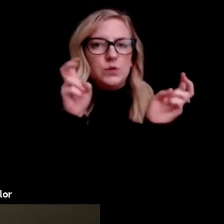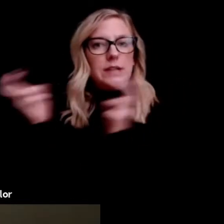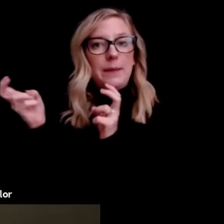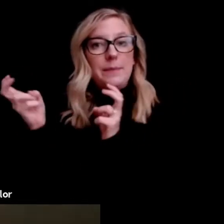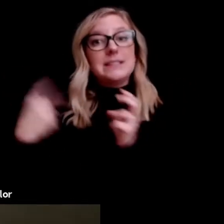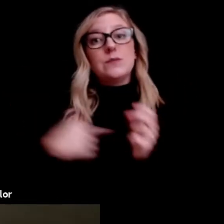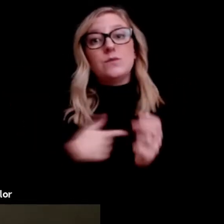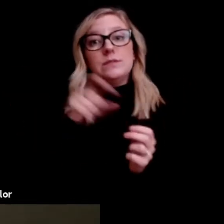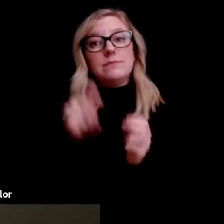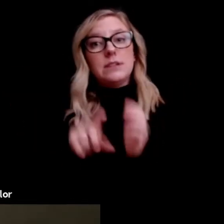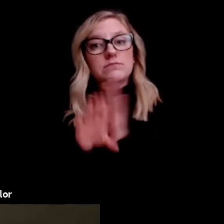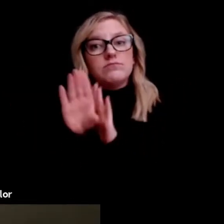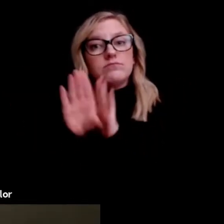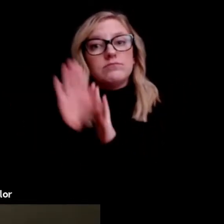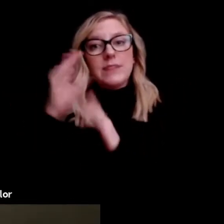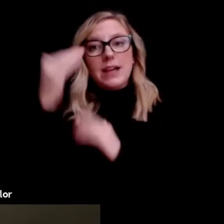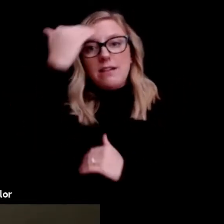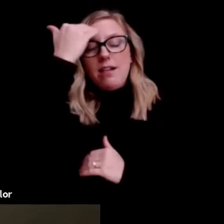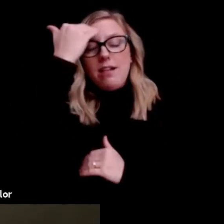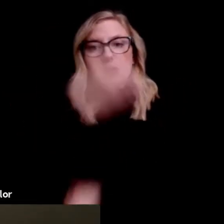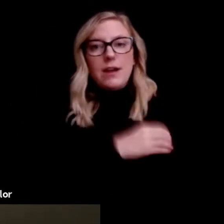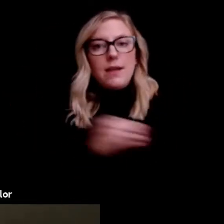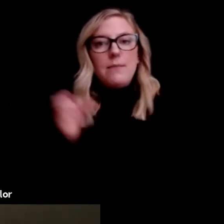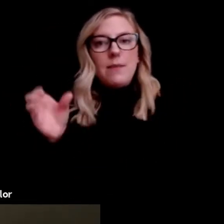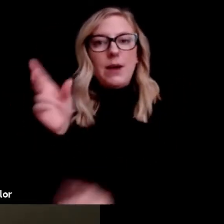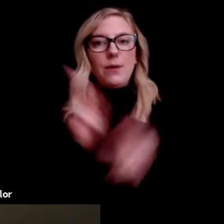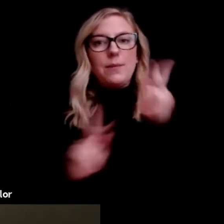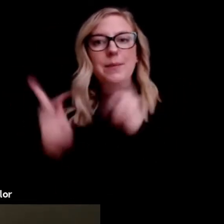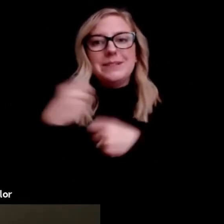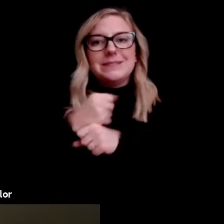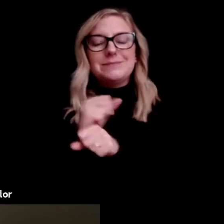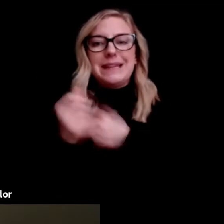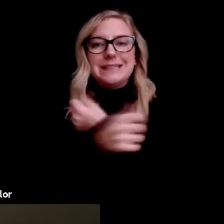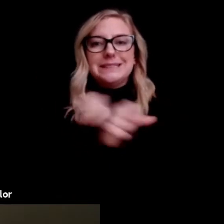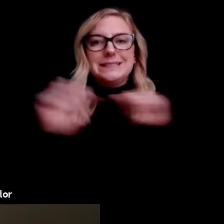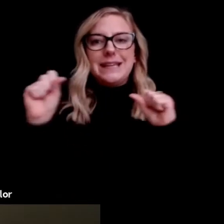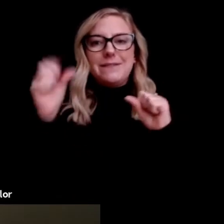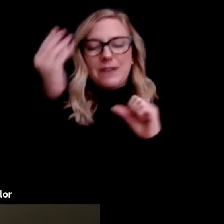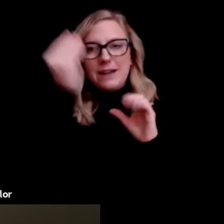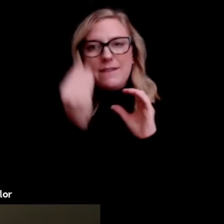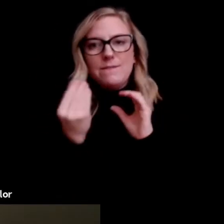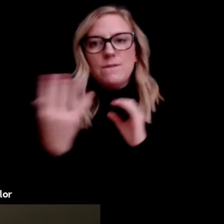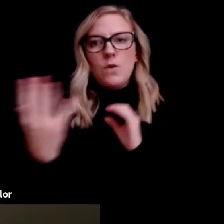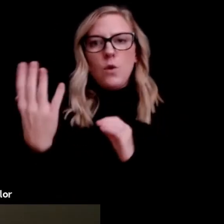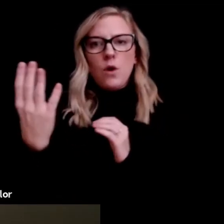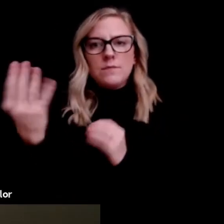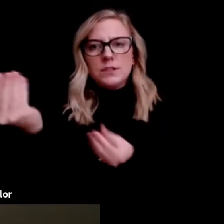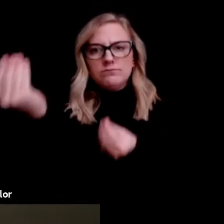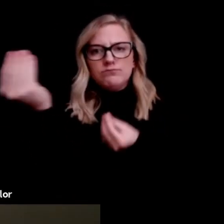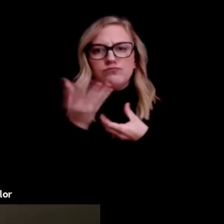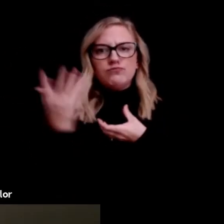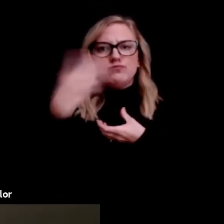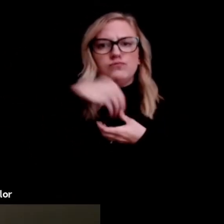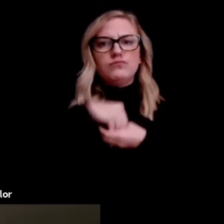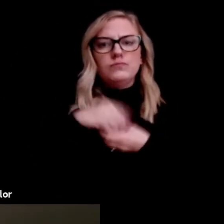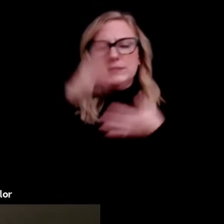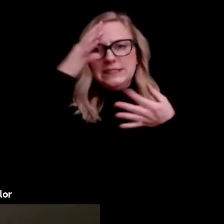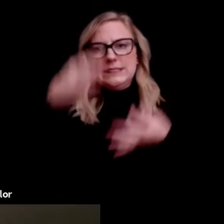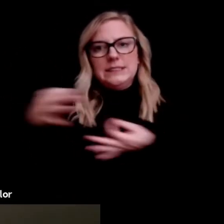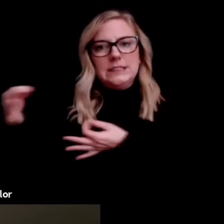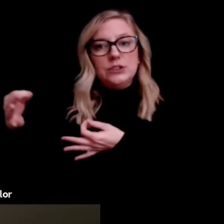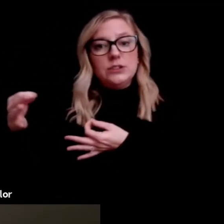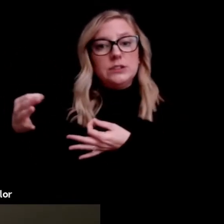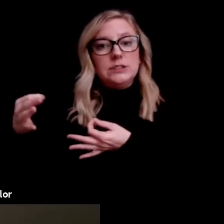knowledge and empower individuals to make safe and informed decisions. You know, those repeated conversations just